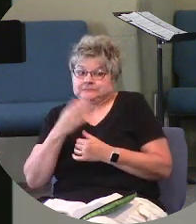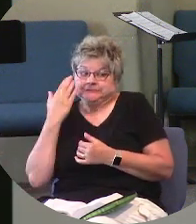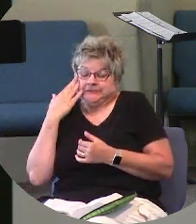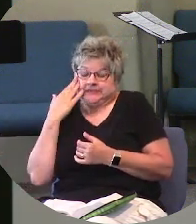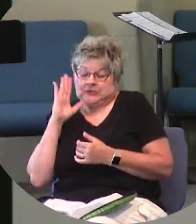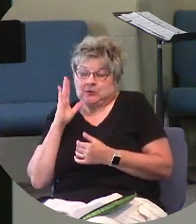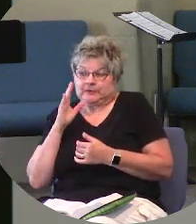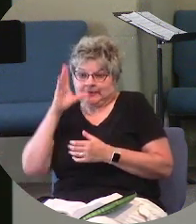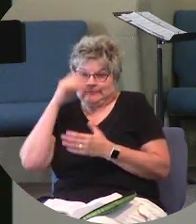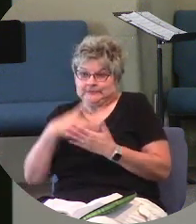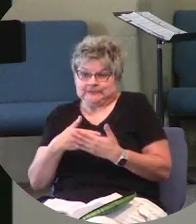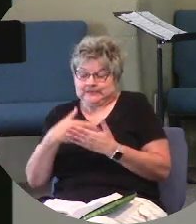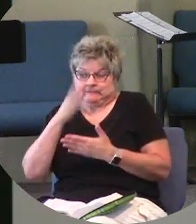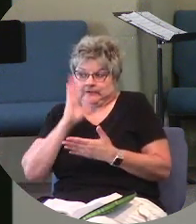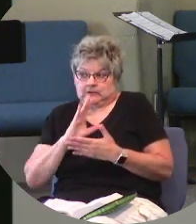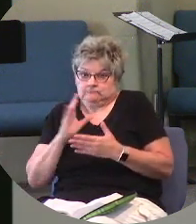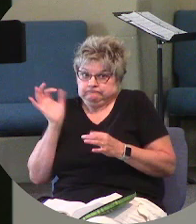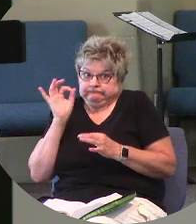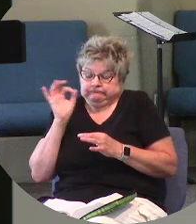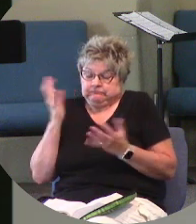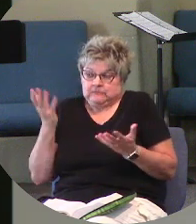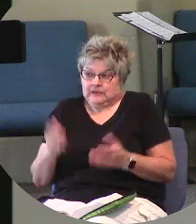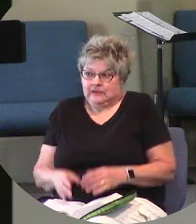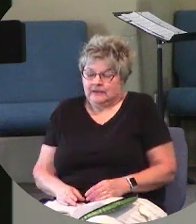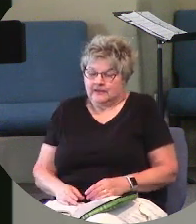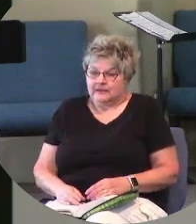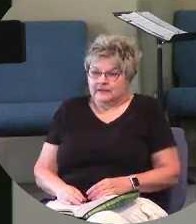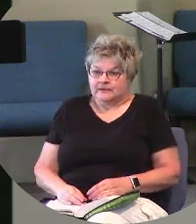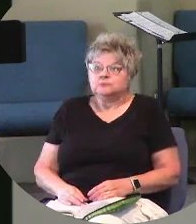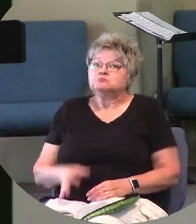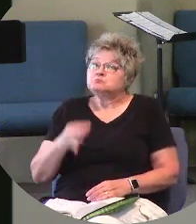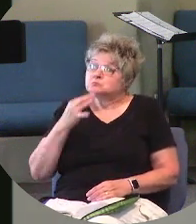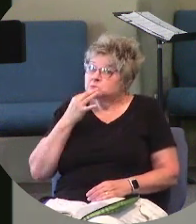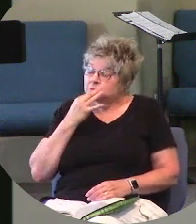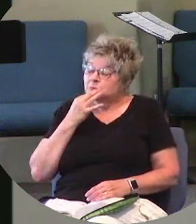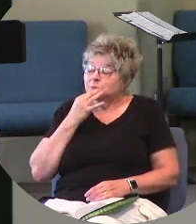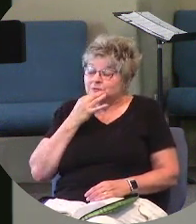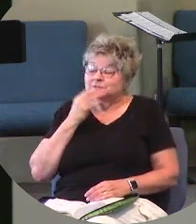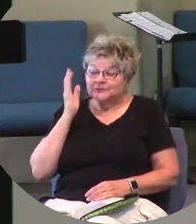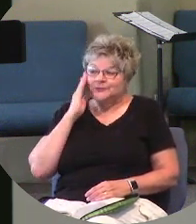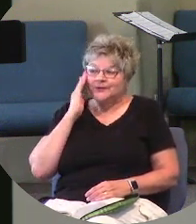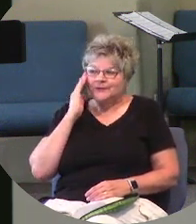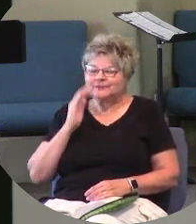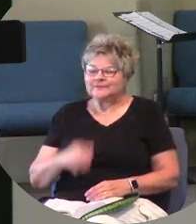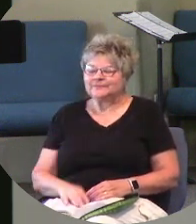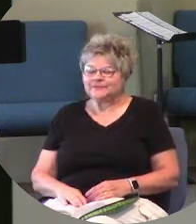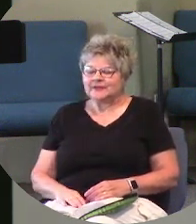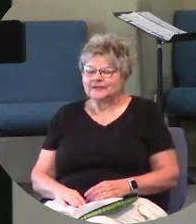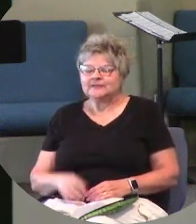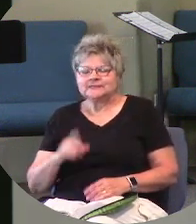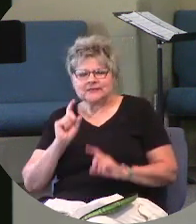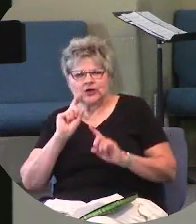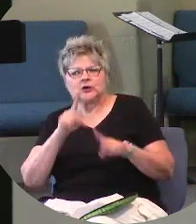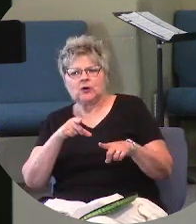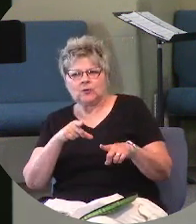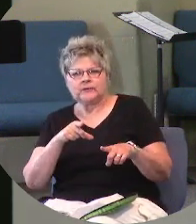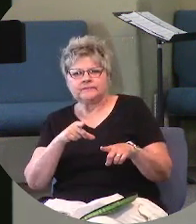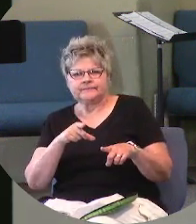he was the Son of God. She would soon find out. But he said, go,